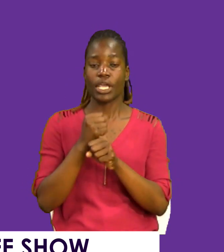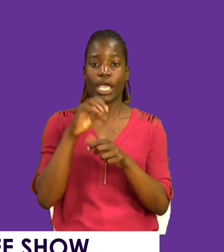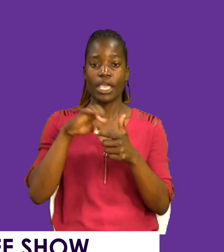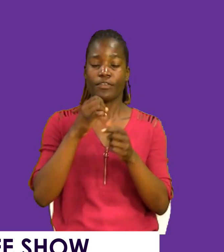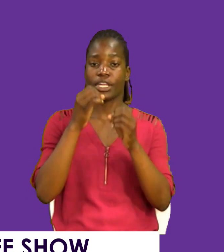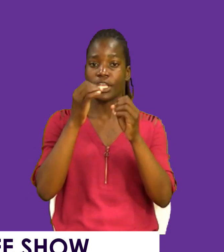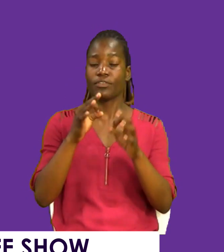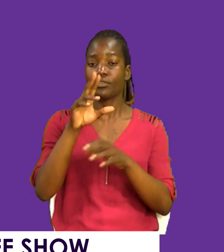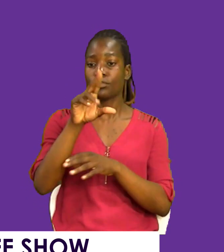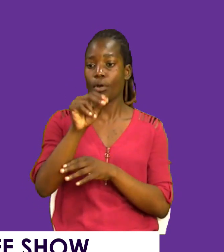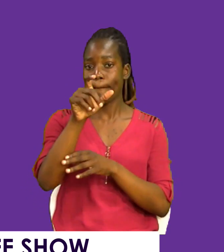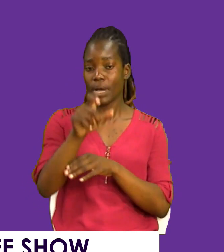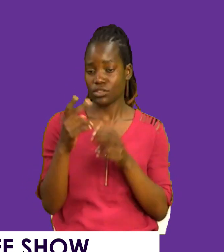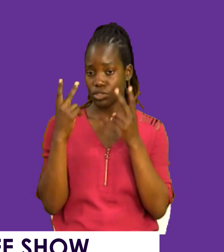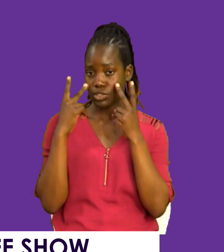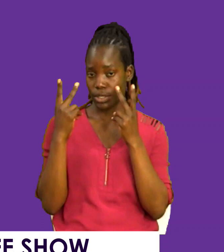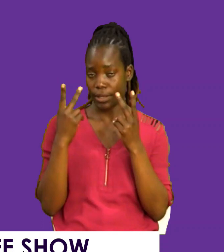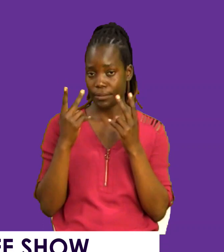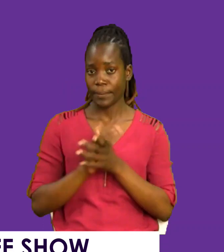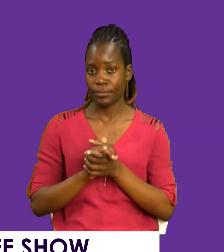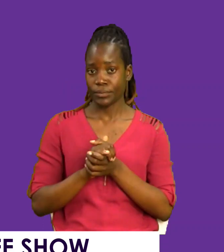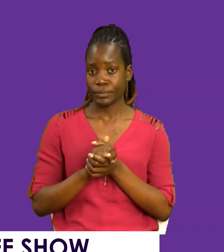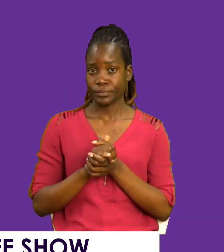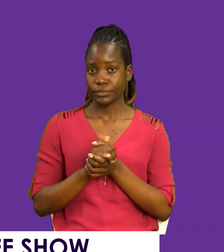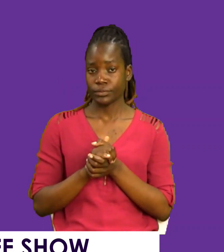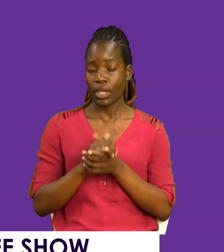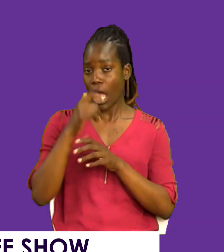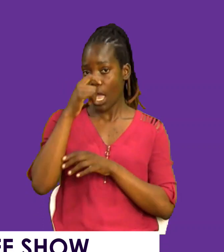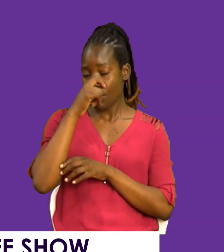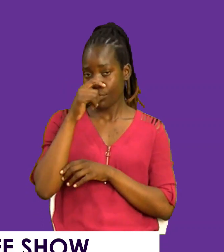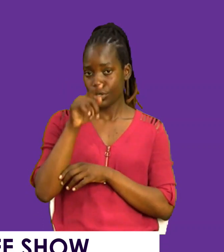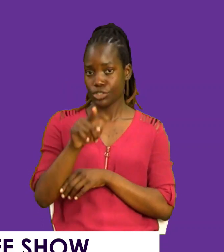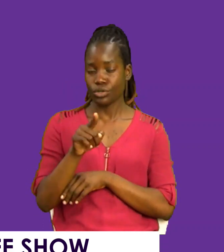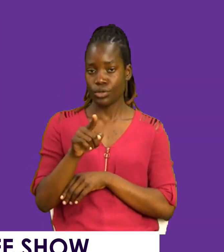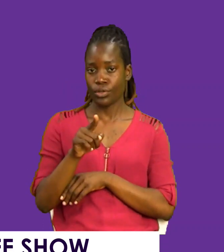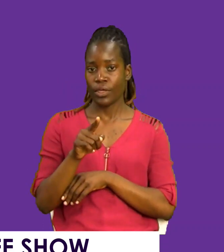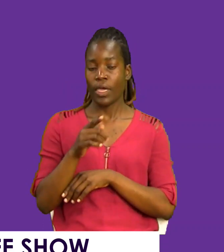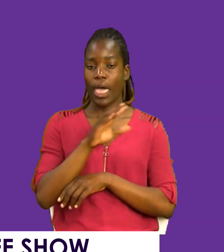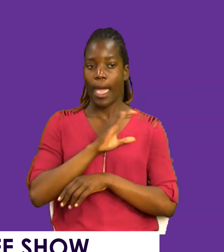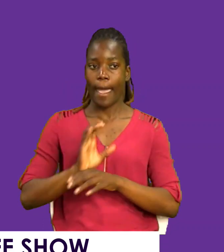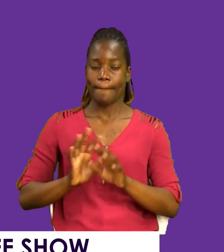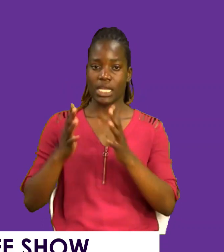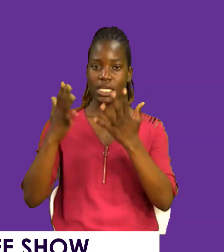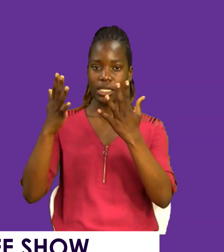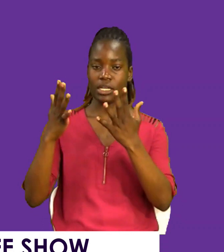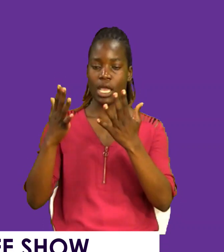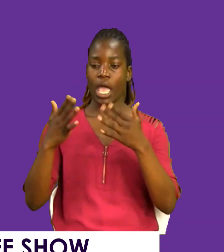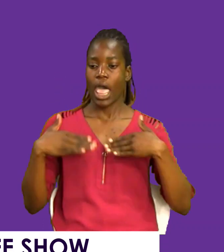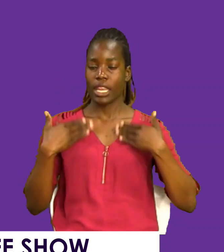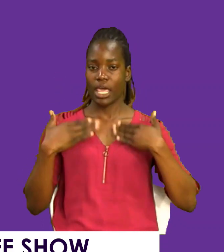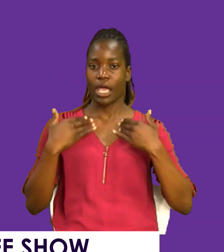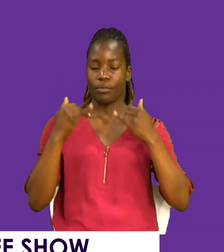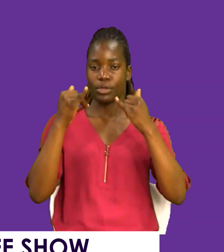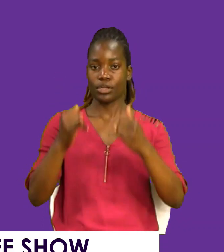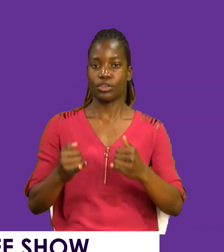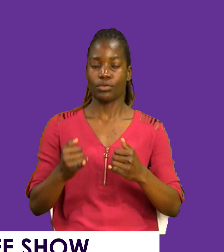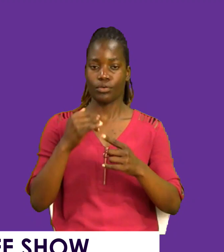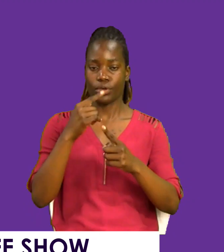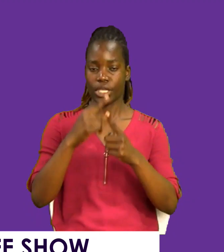it. Sow it in secret. You will reap it in public. I wish you a Merry Christmas and a Happy